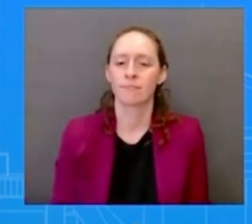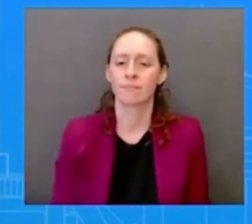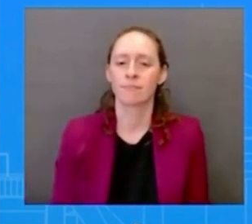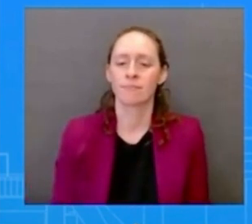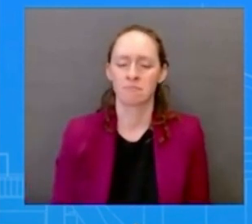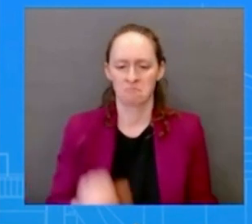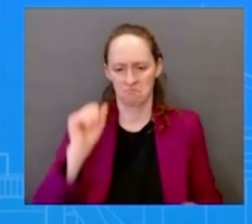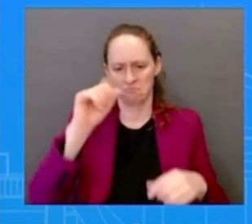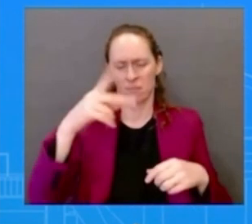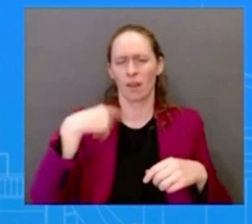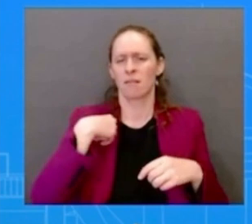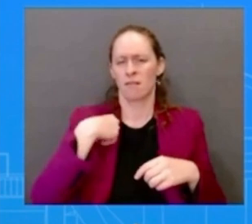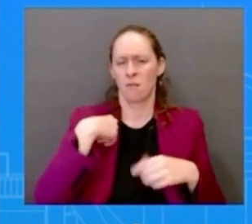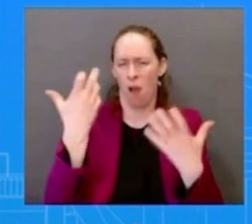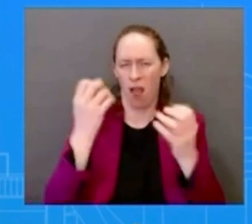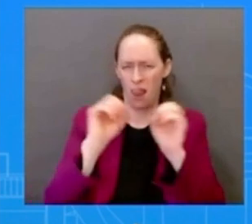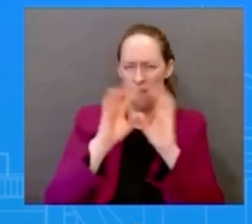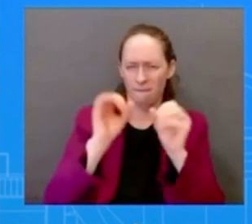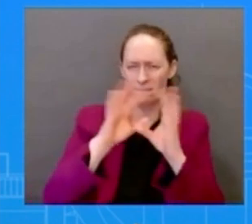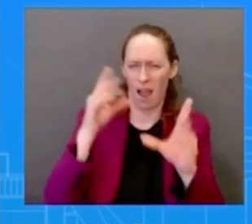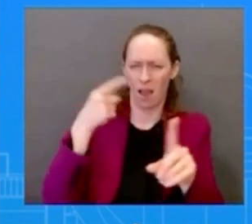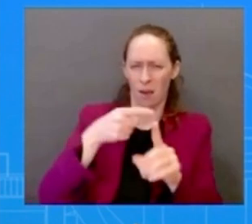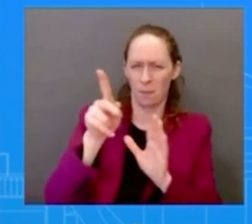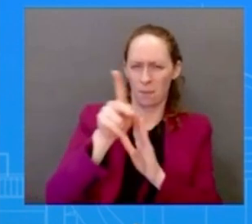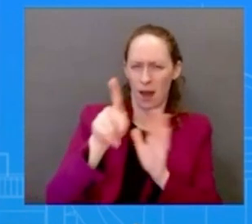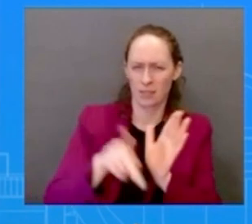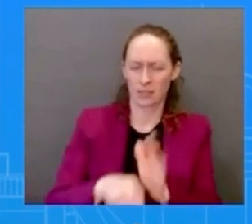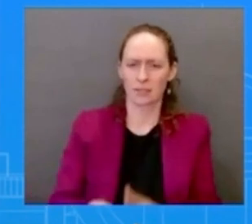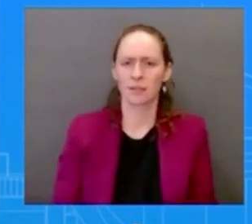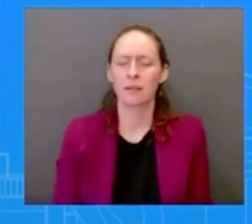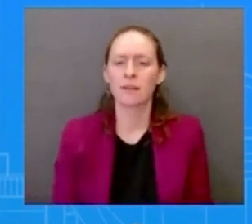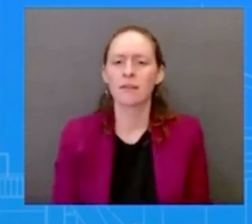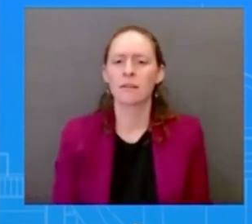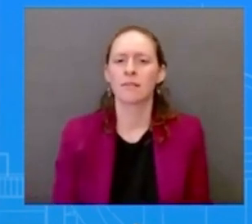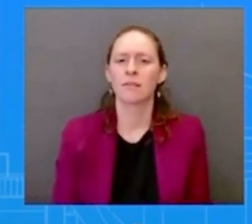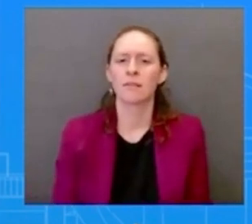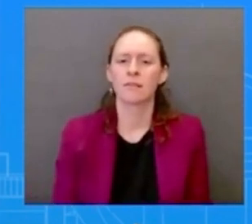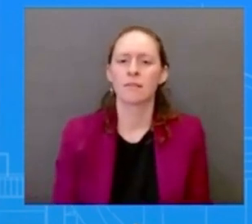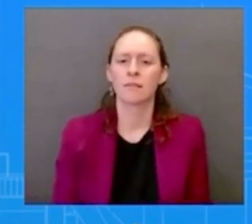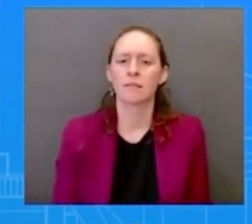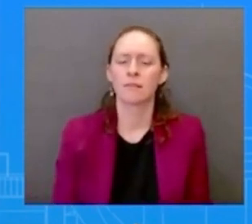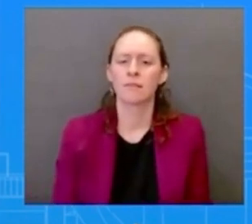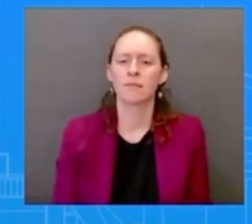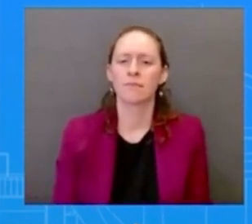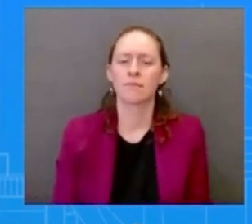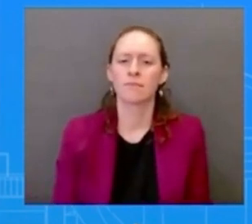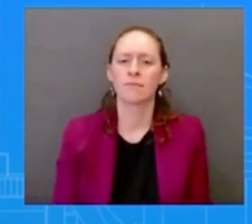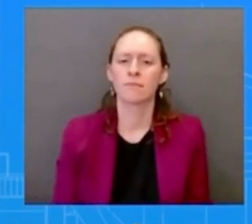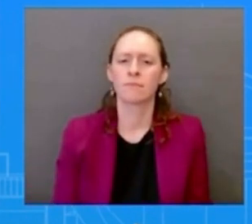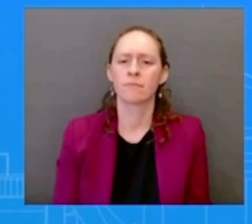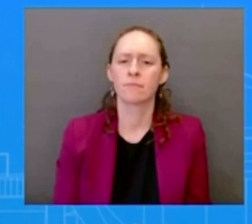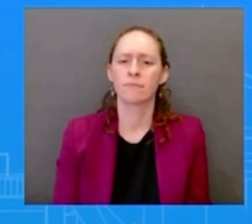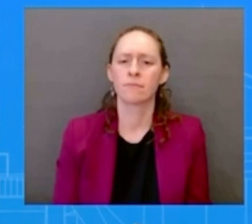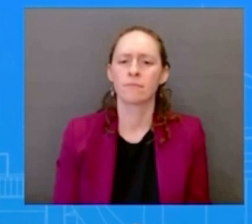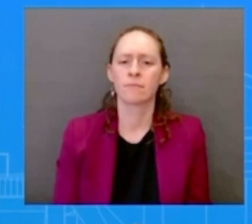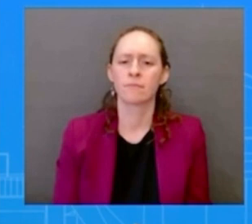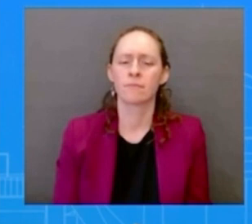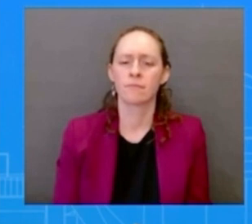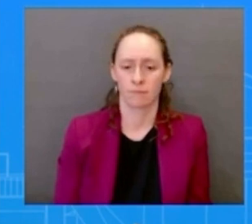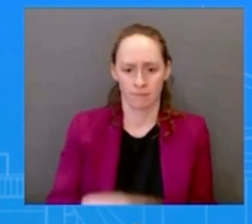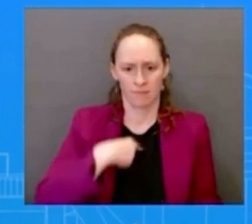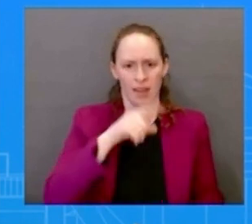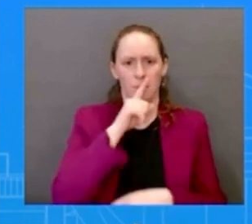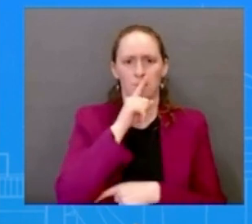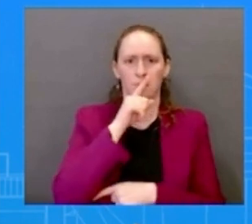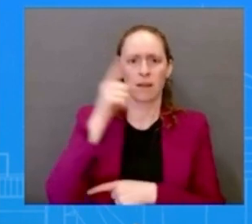consolidation in banking globally or i would refer i would refer you to the department of treasury they have been in close contact with their